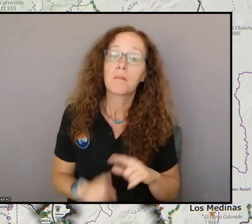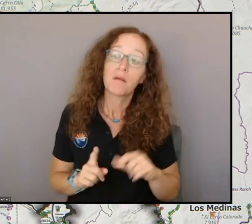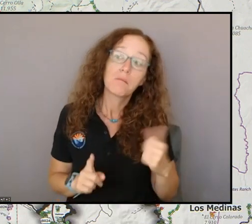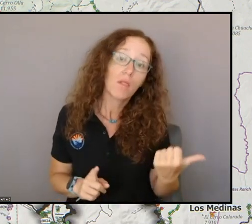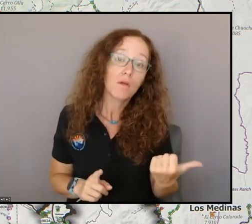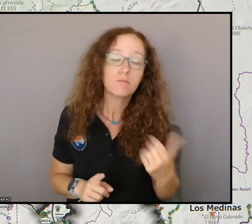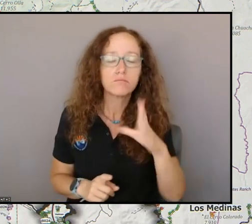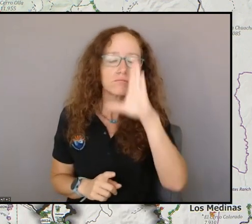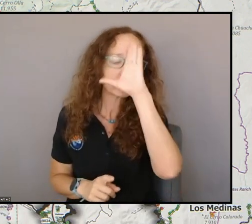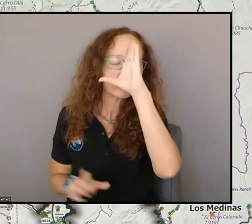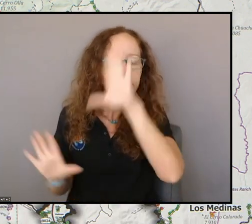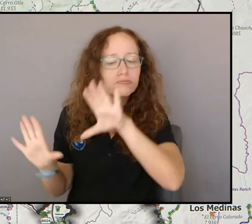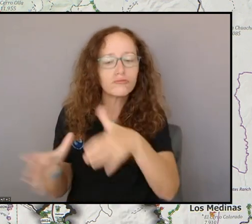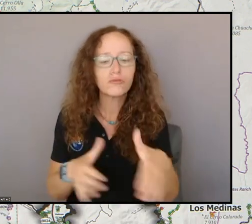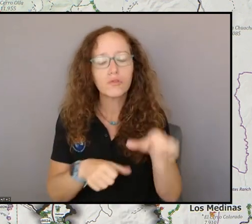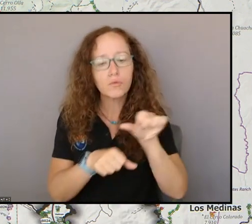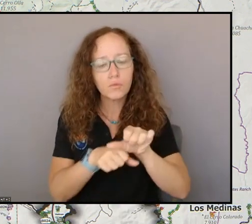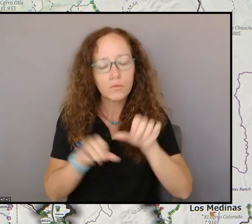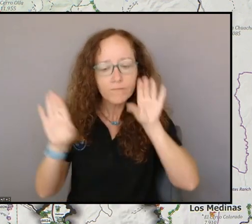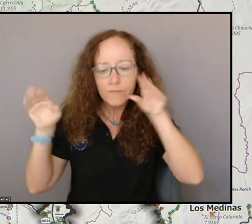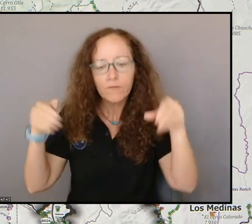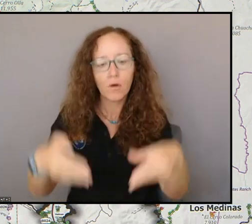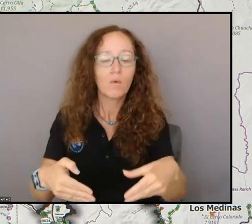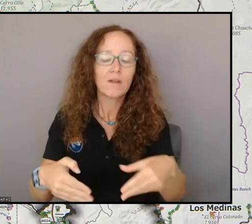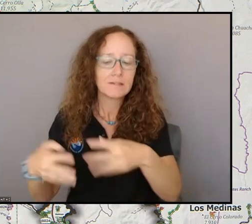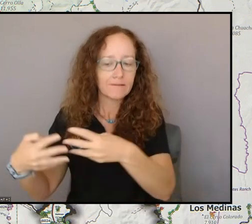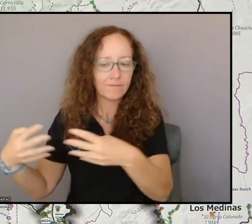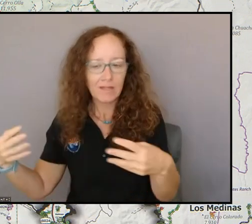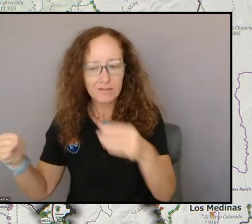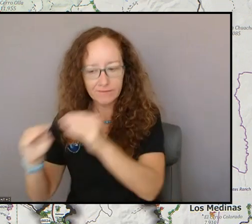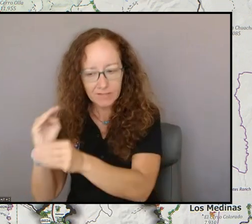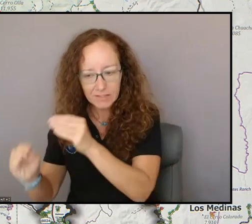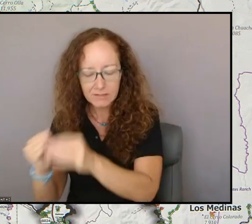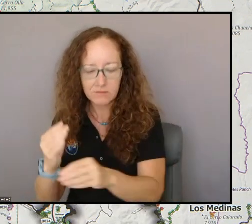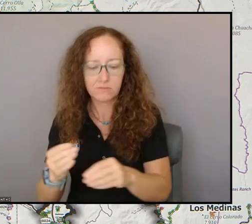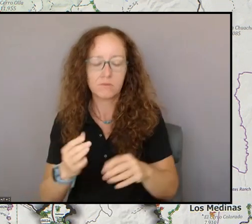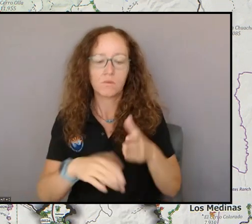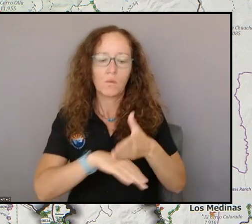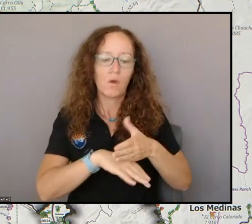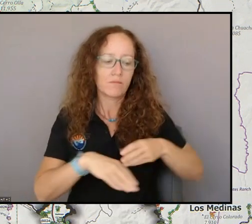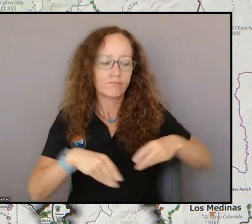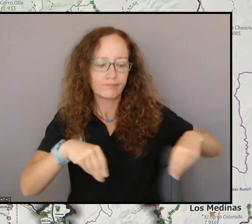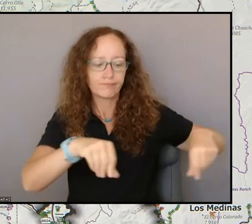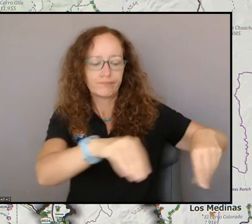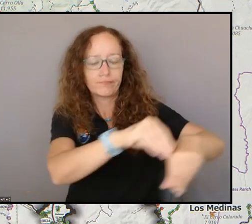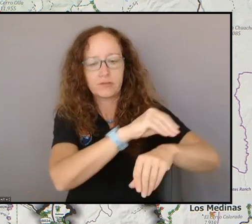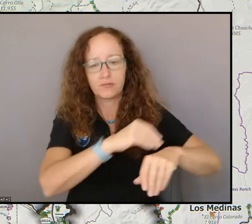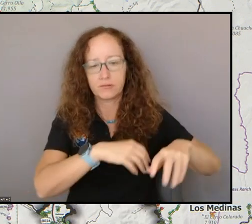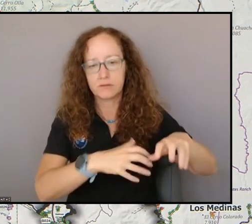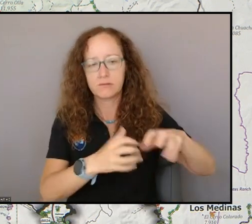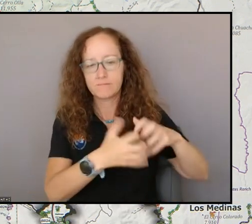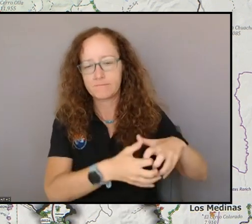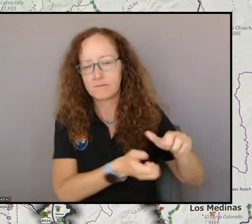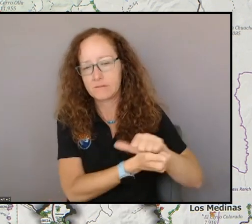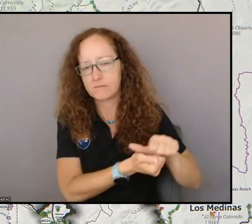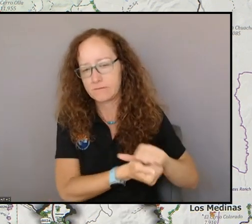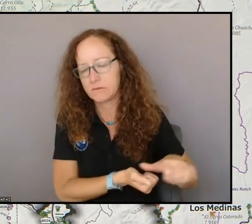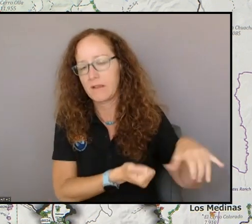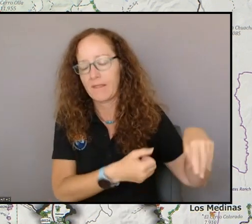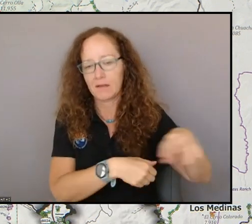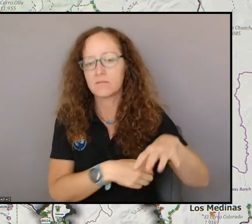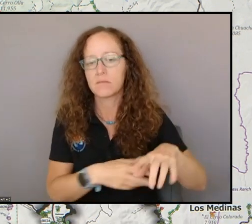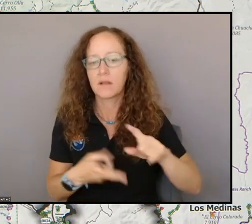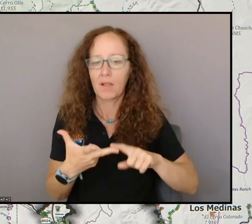especially on those fencing and chipping projects and then really focusing on that road work and that's what we're going to continue to do throughout the following week